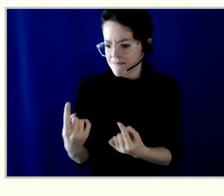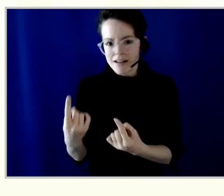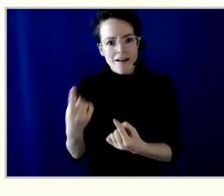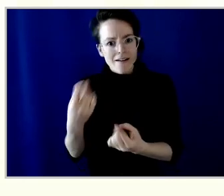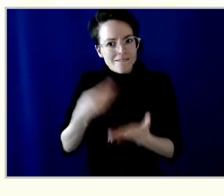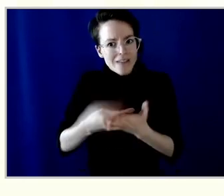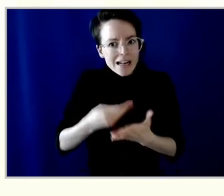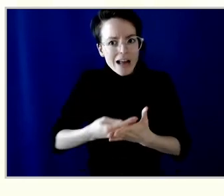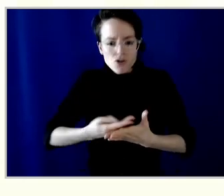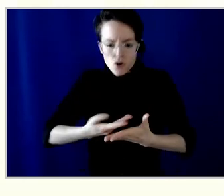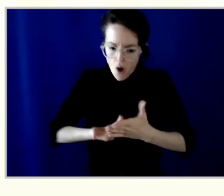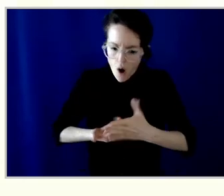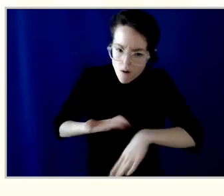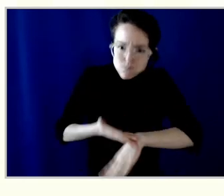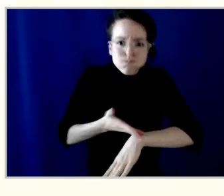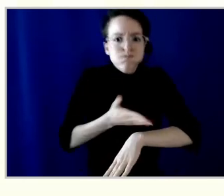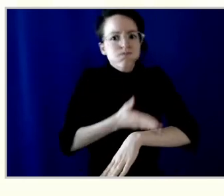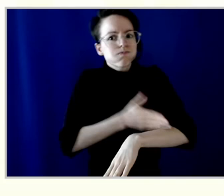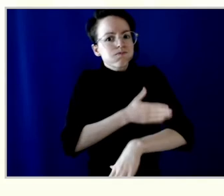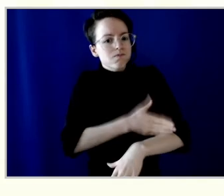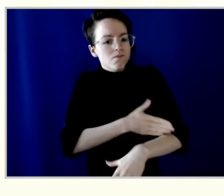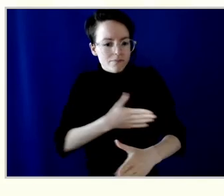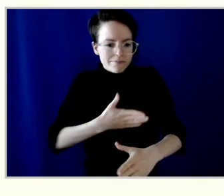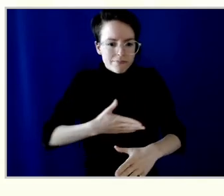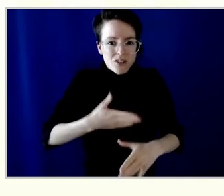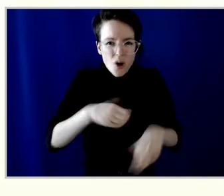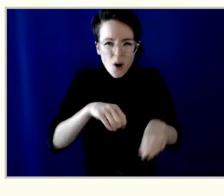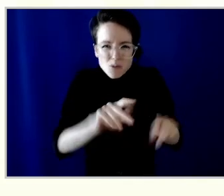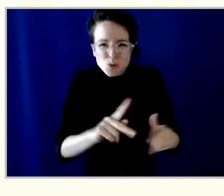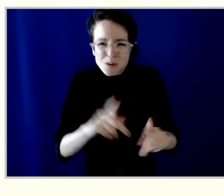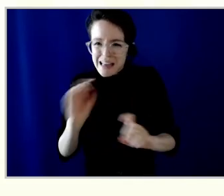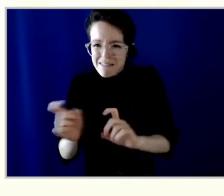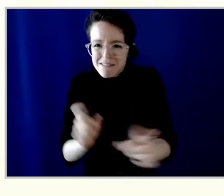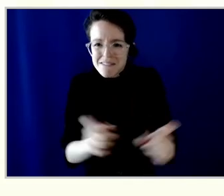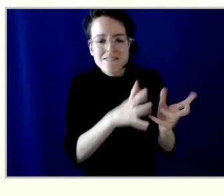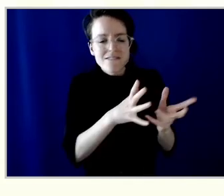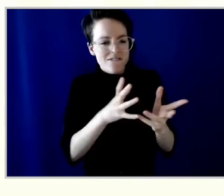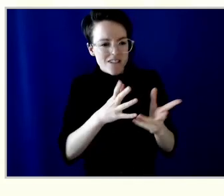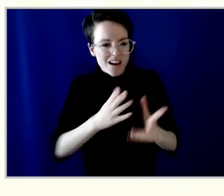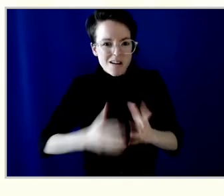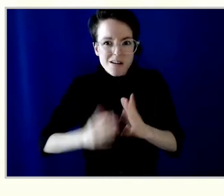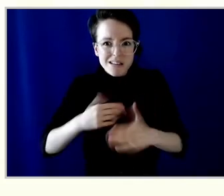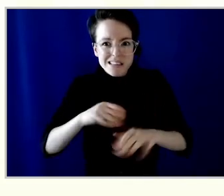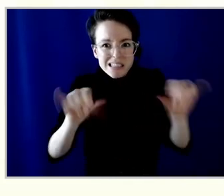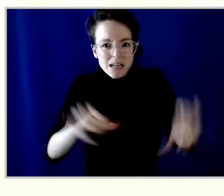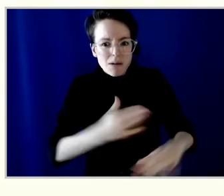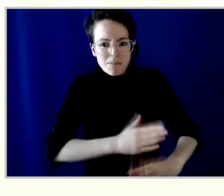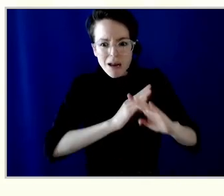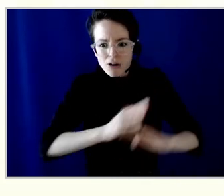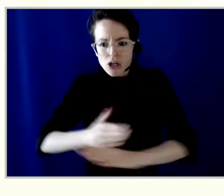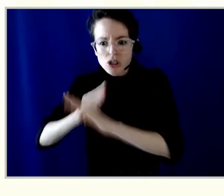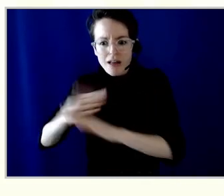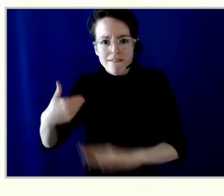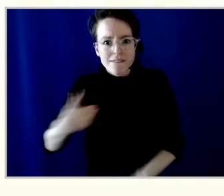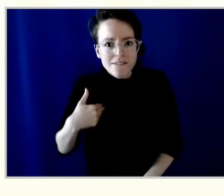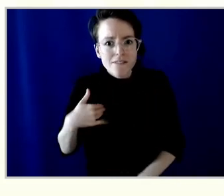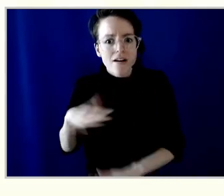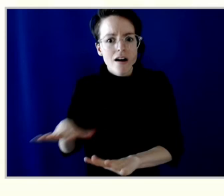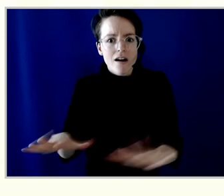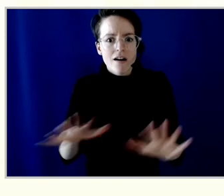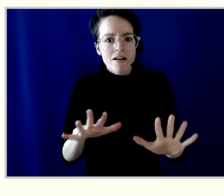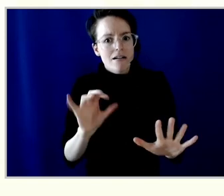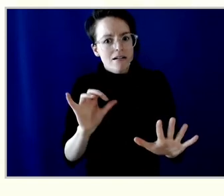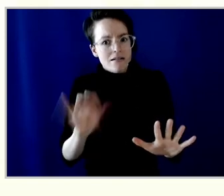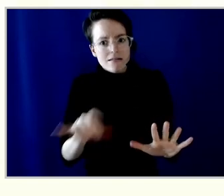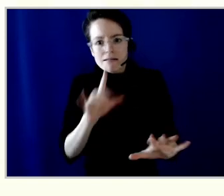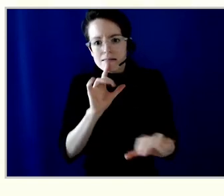barriers, and address systemic challenges affecting our members. This past year, the board approved a new vision